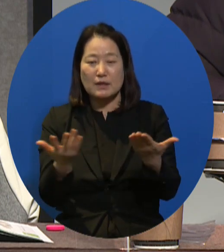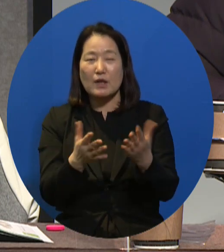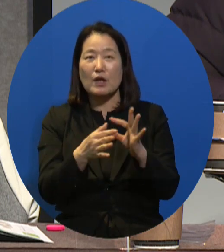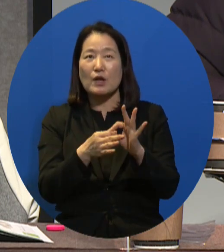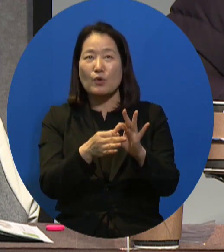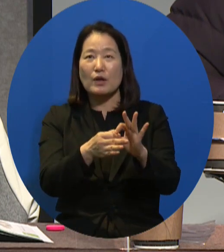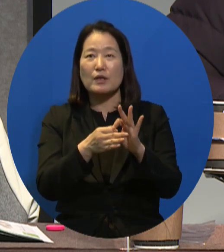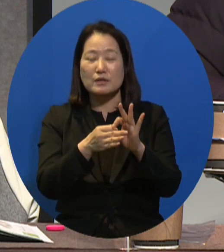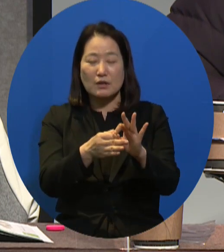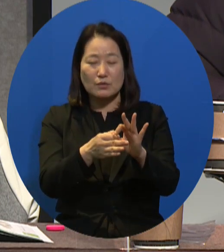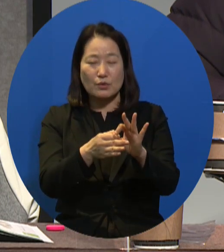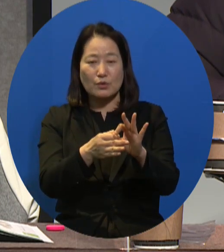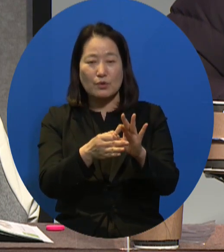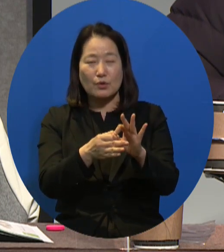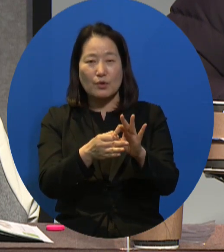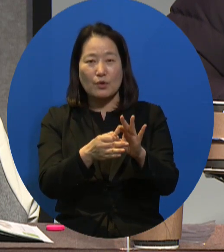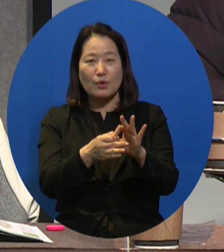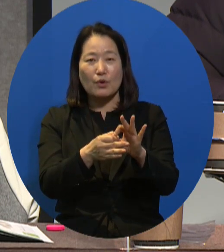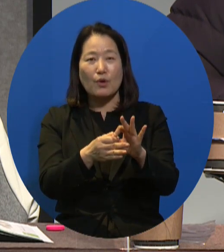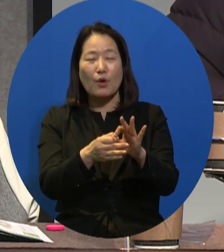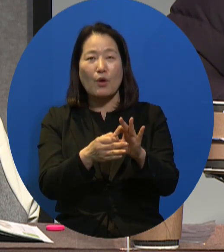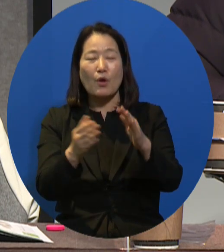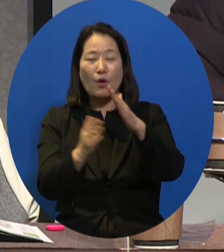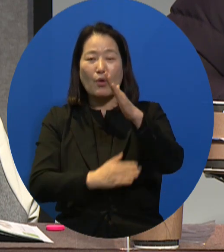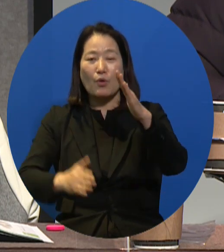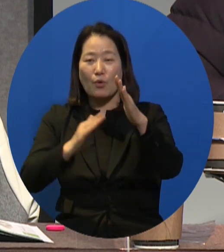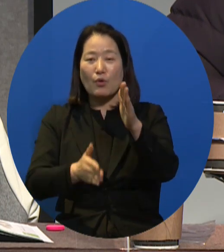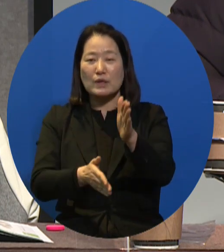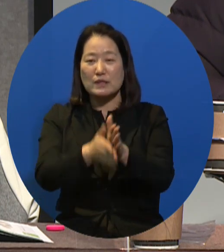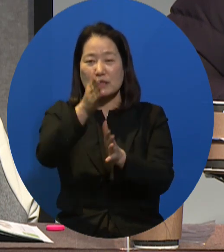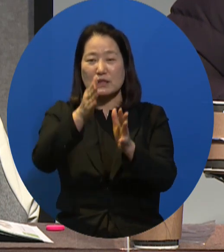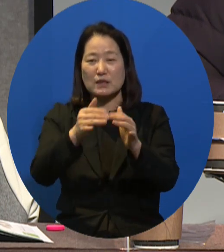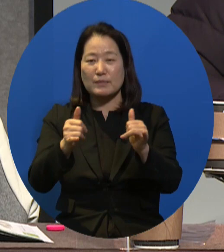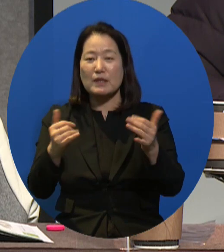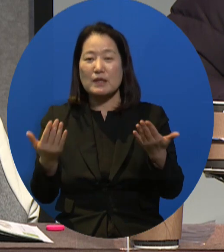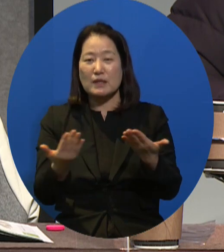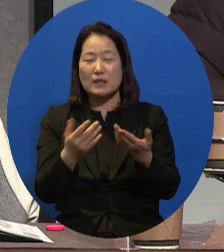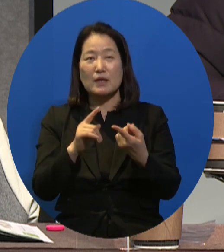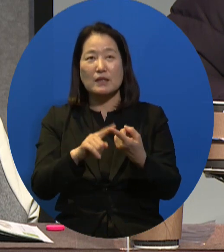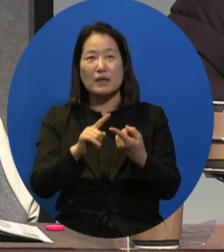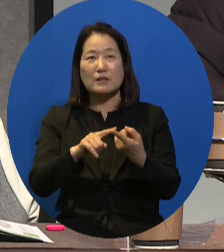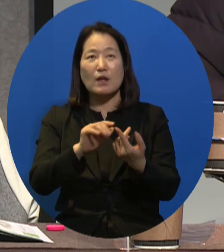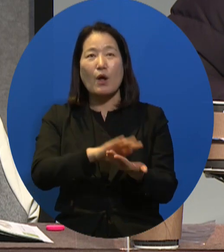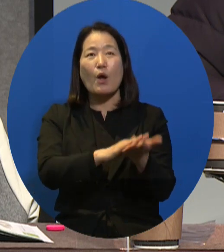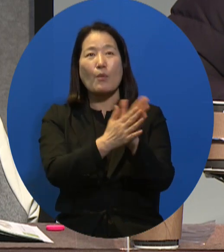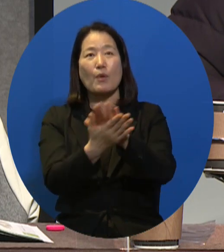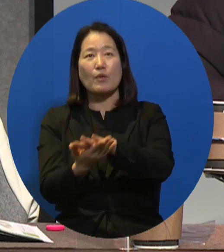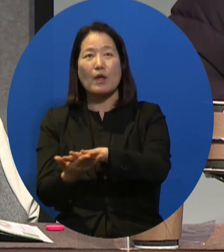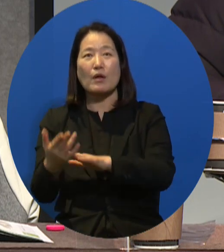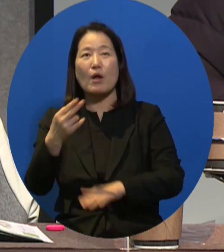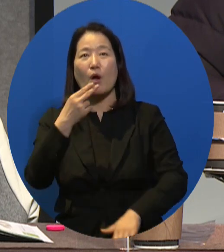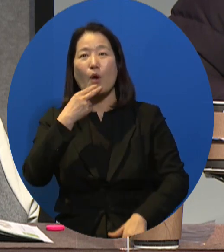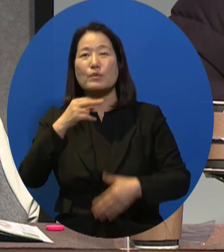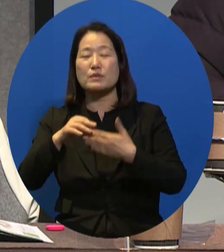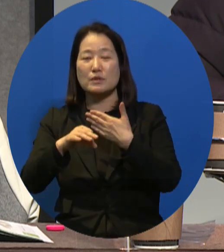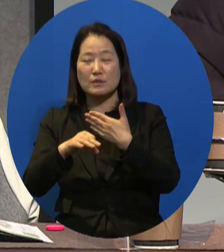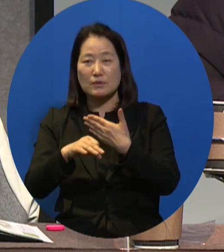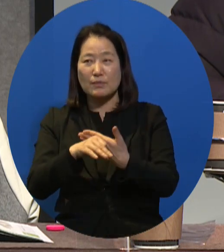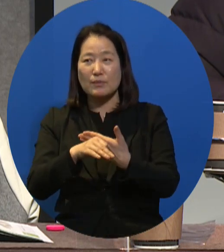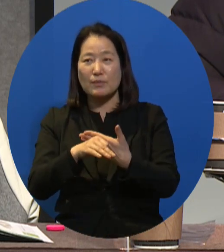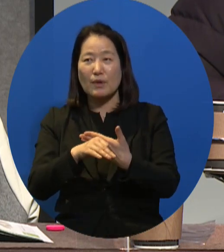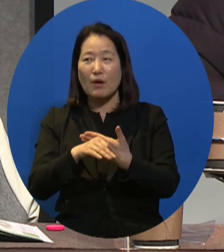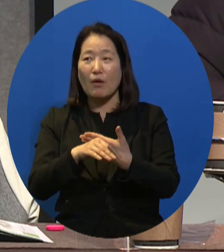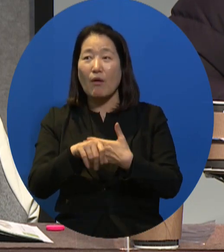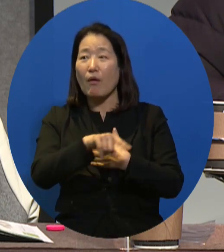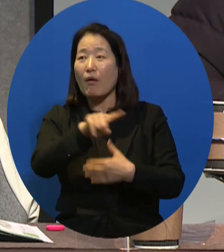reconceptualize the definition, the idea of work. If we do not change our position